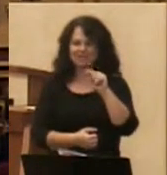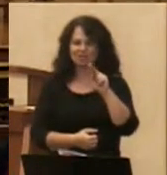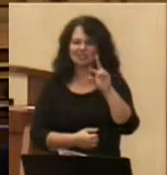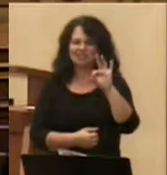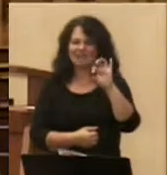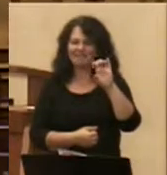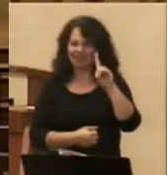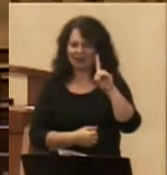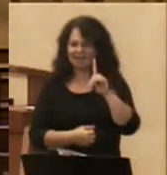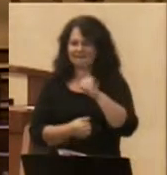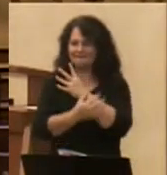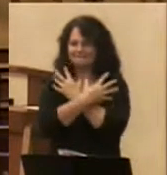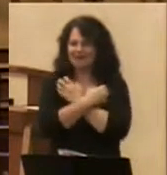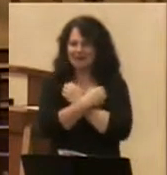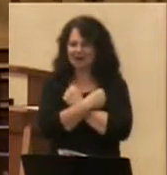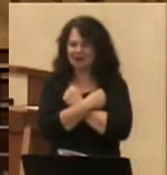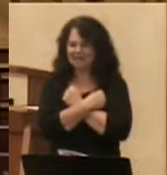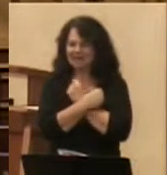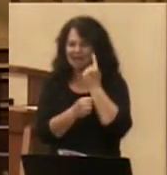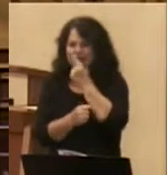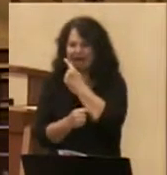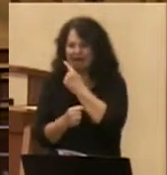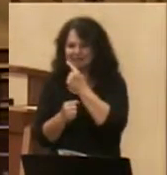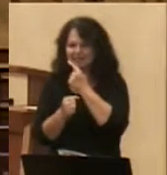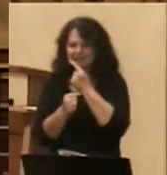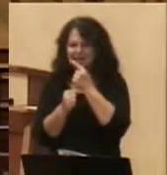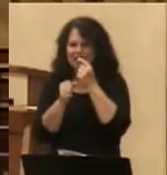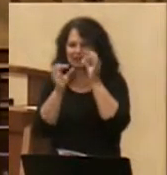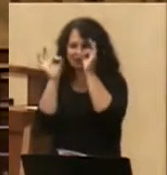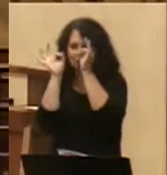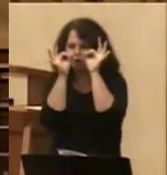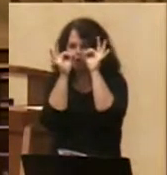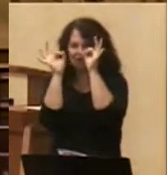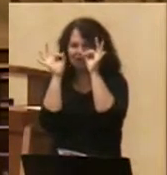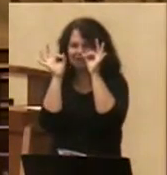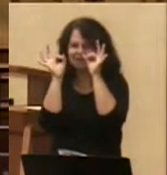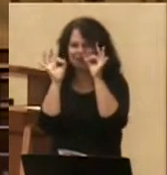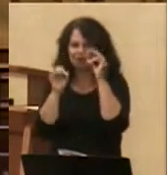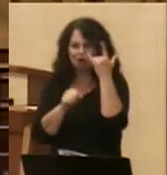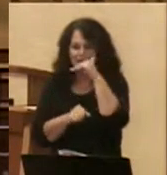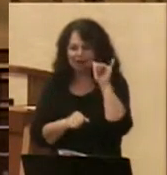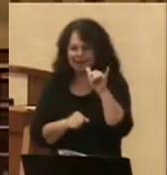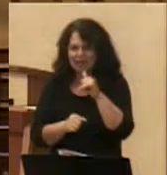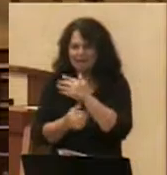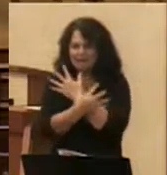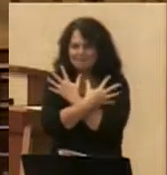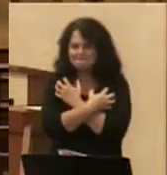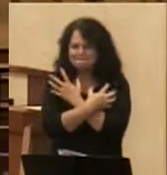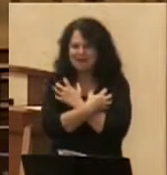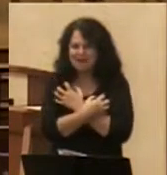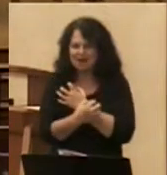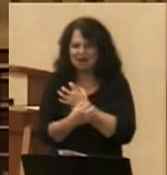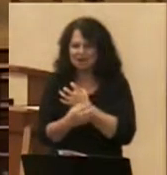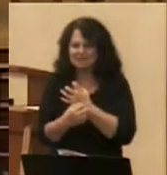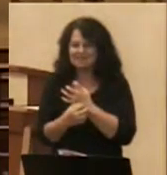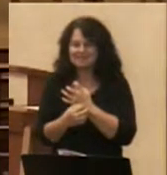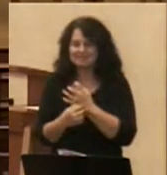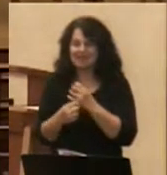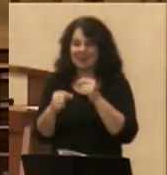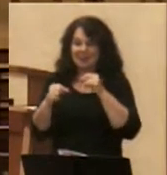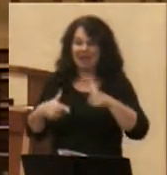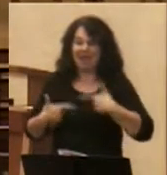to give the impression that the eyes were alive. One day those discs got stuck